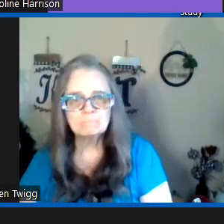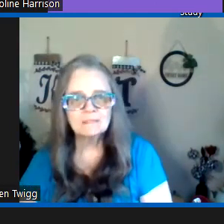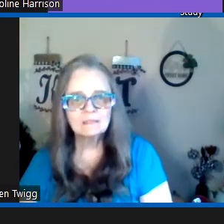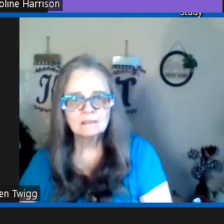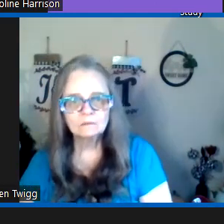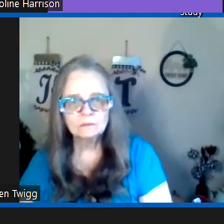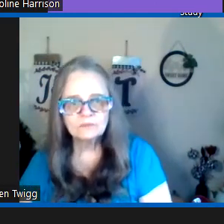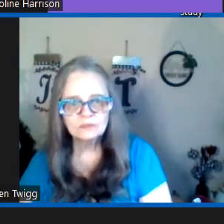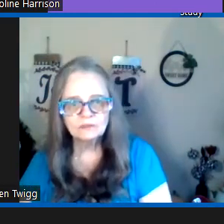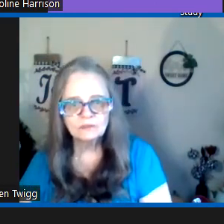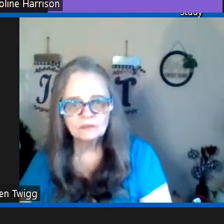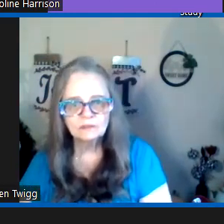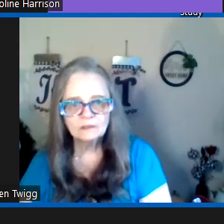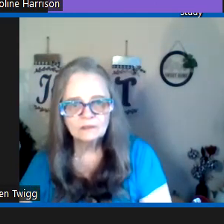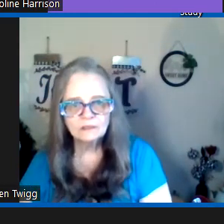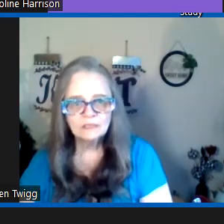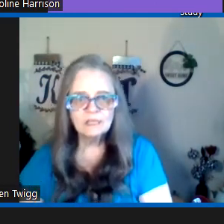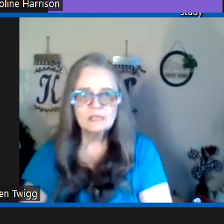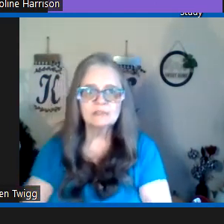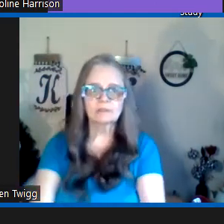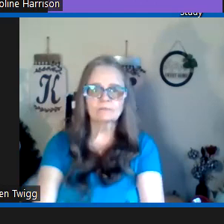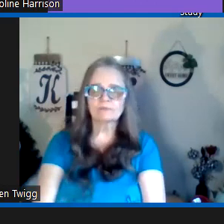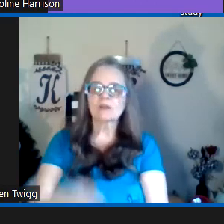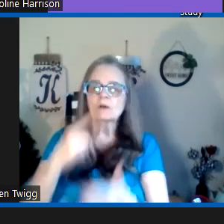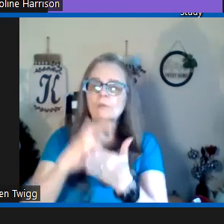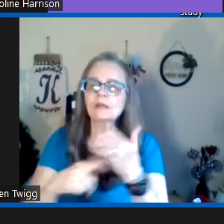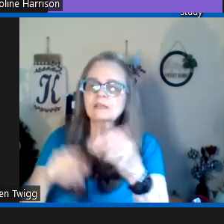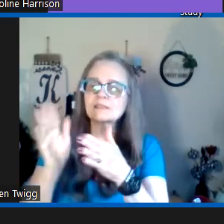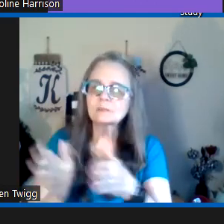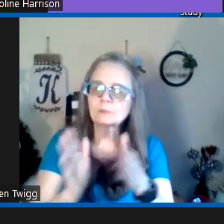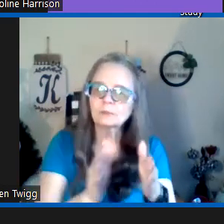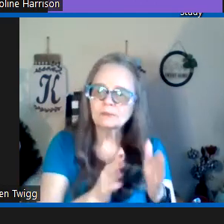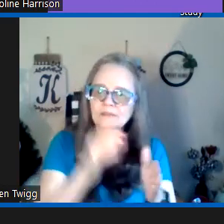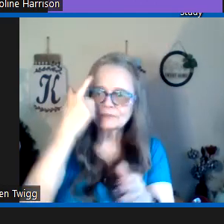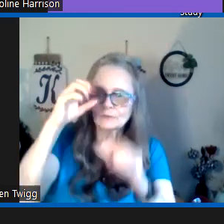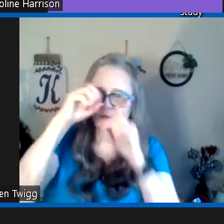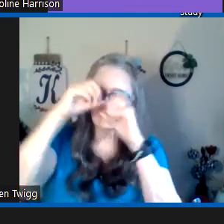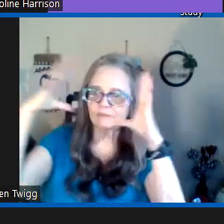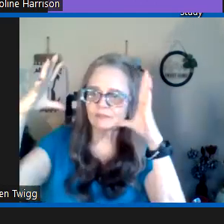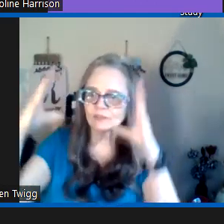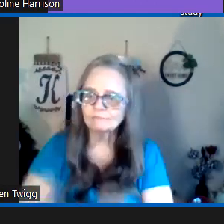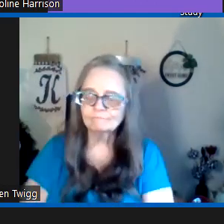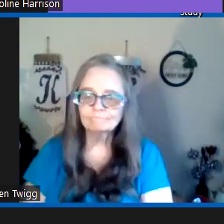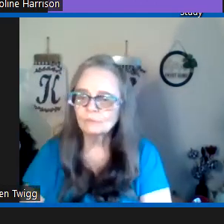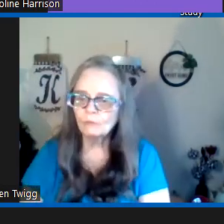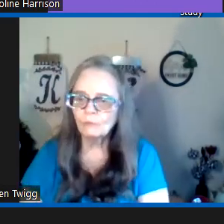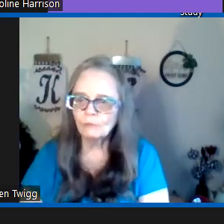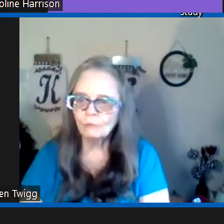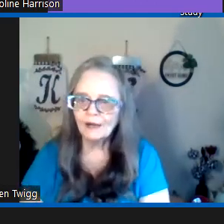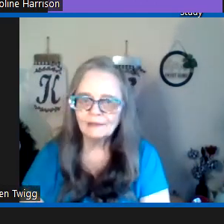whoops so what is the purpose for a vision